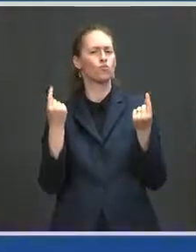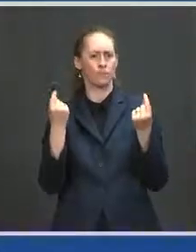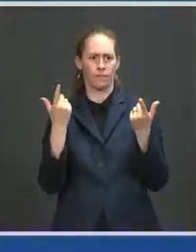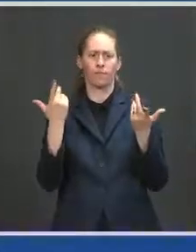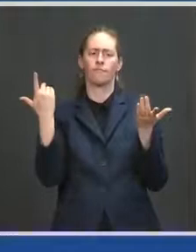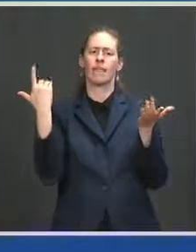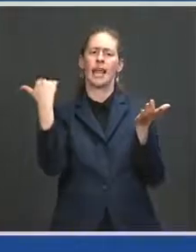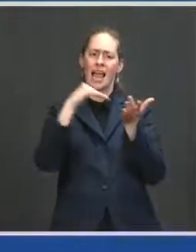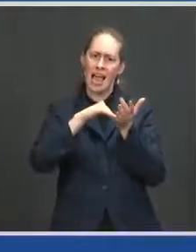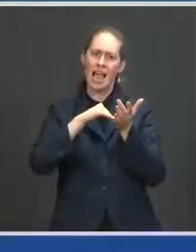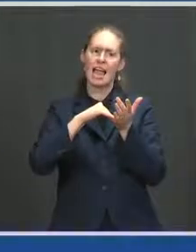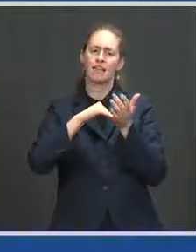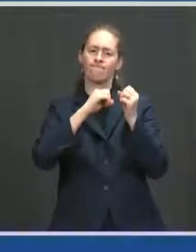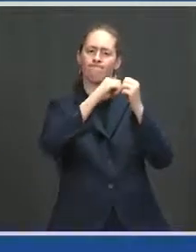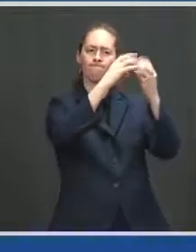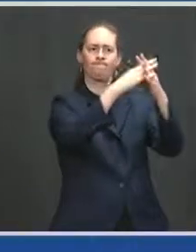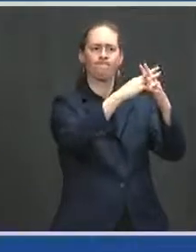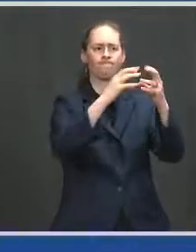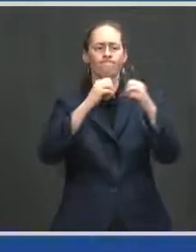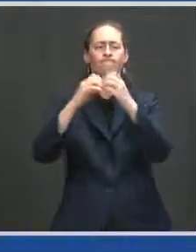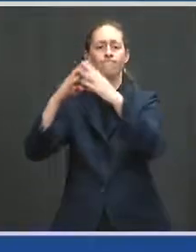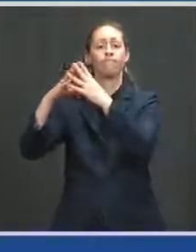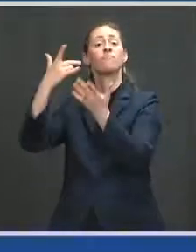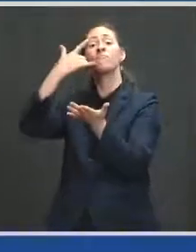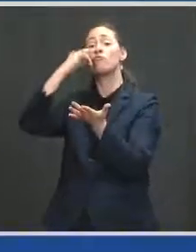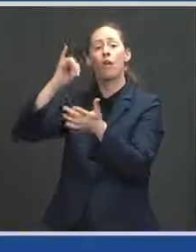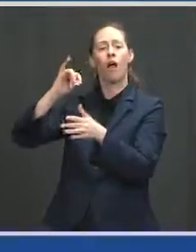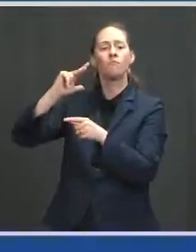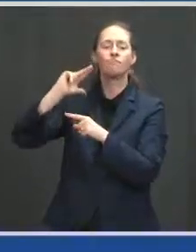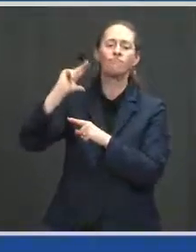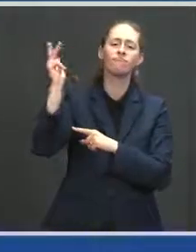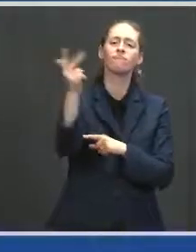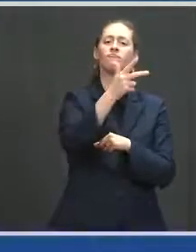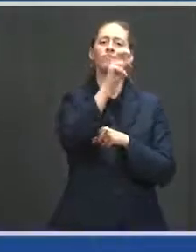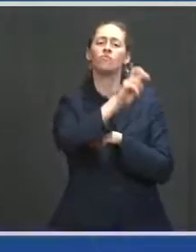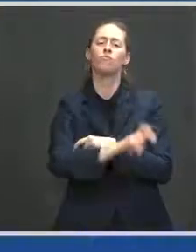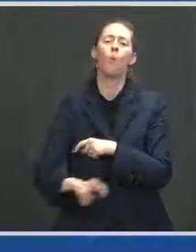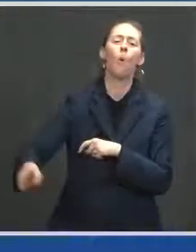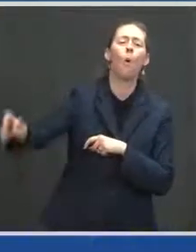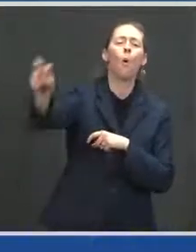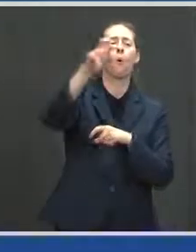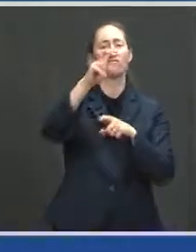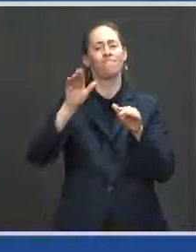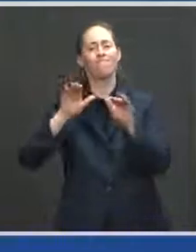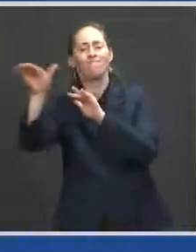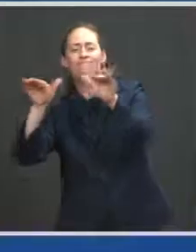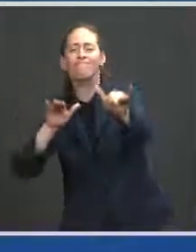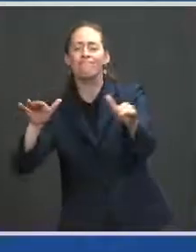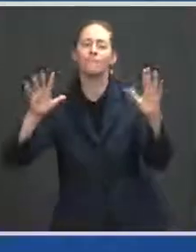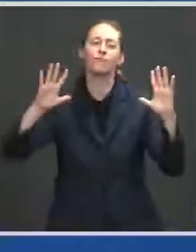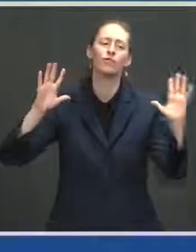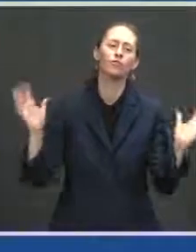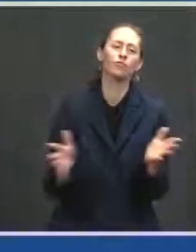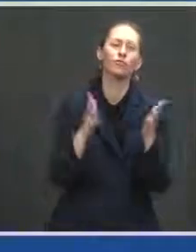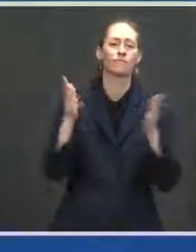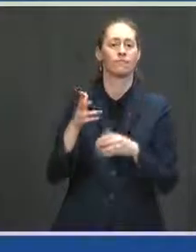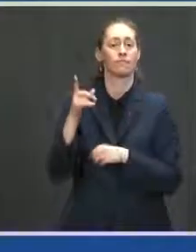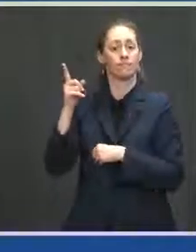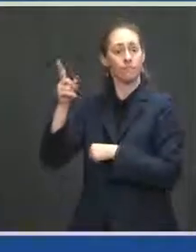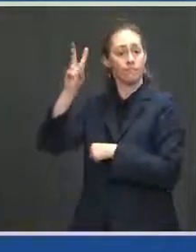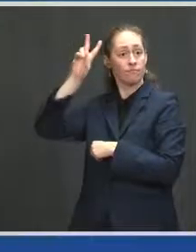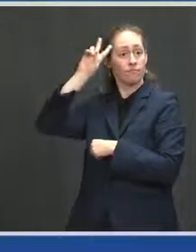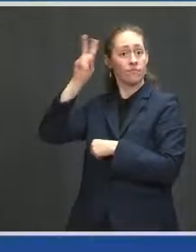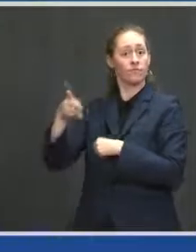vaccination tour to encourage people to take the shot. The Vice President is going to lead that tour